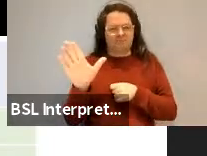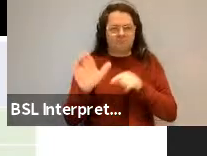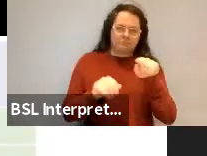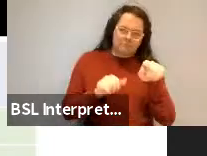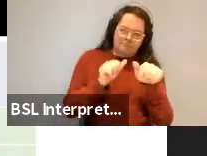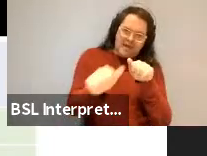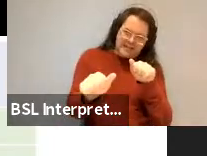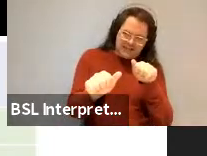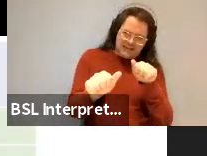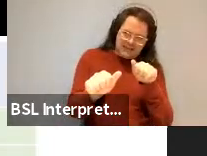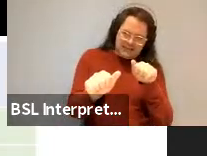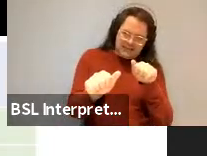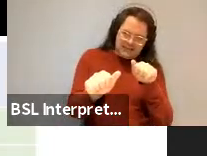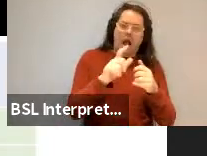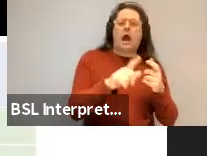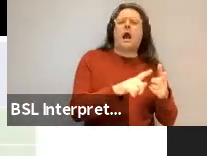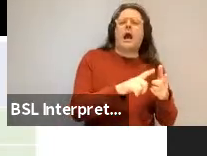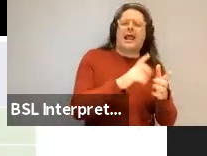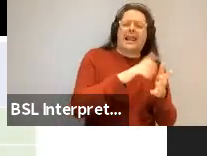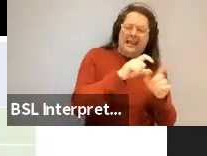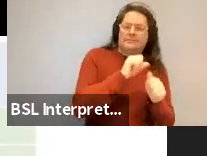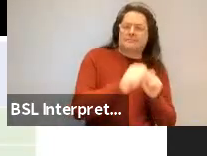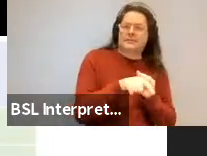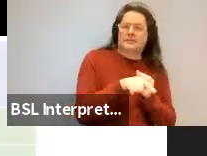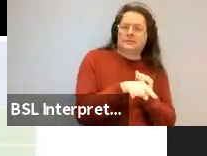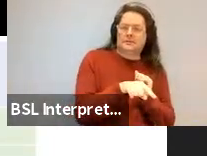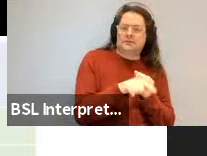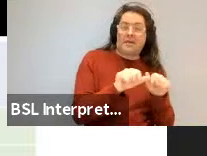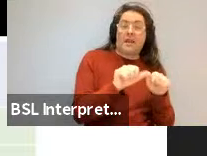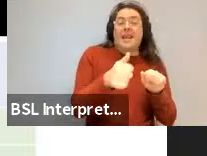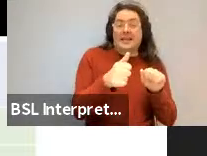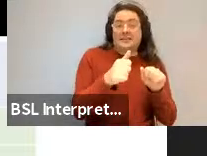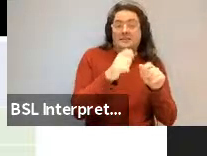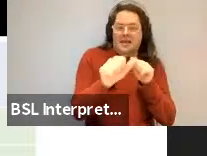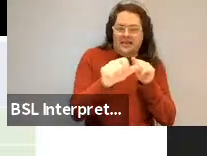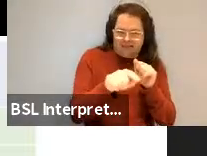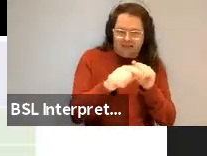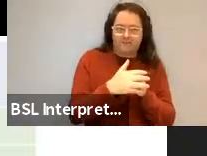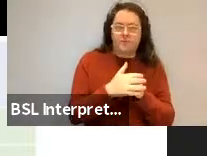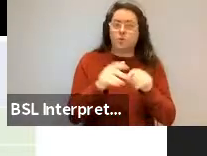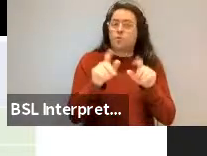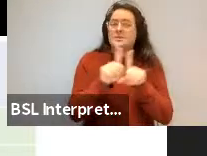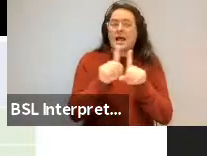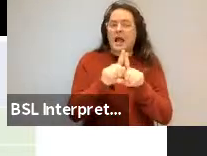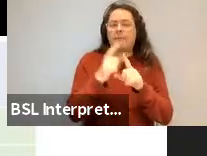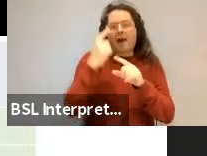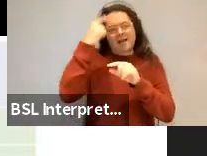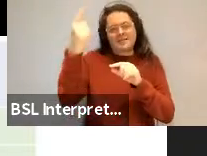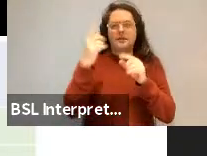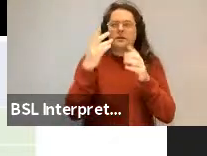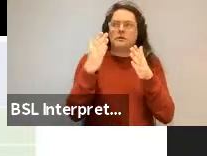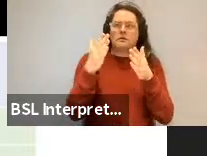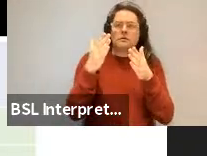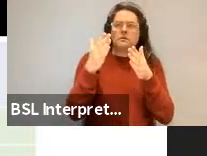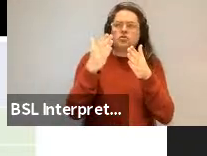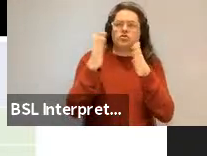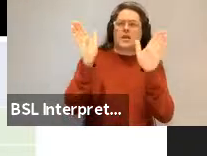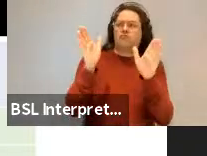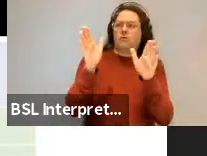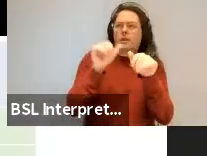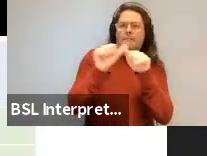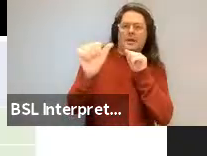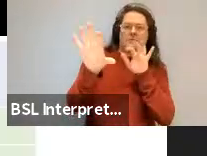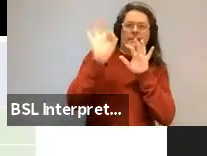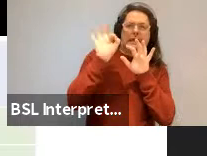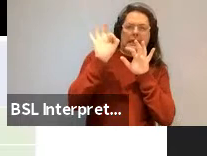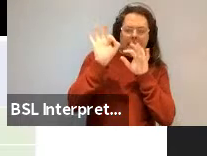And the same idea that we learn specifics and generalize to the best accessible option also, by the way, explains this. So